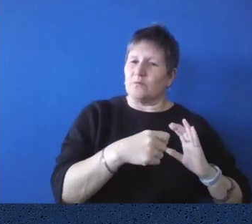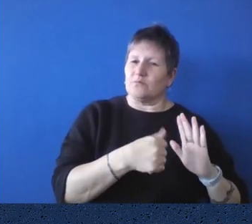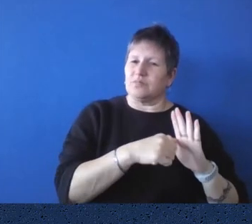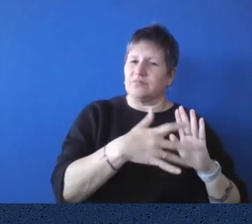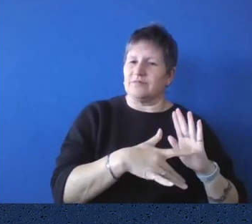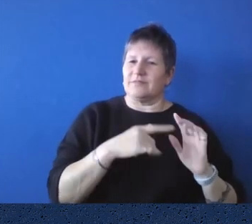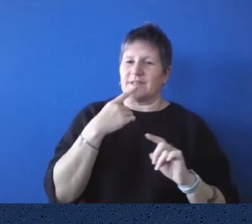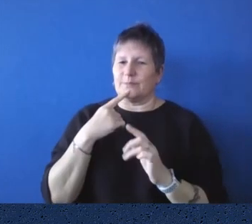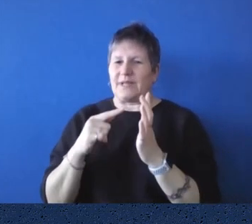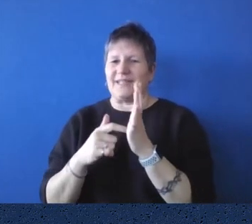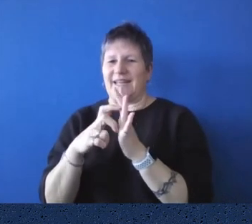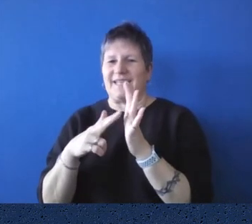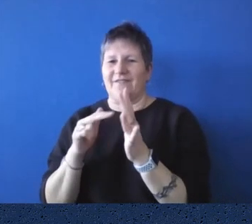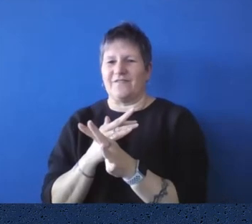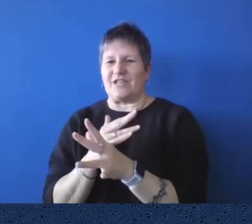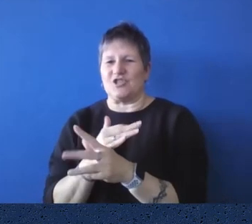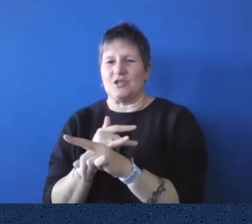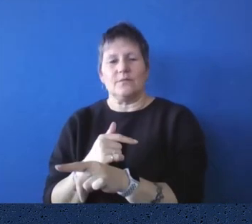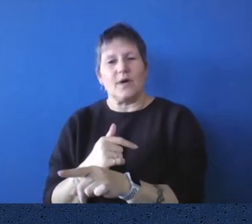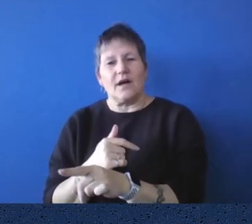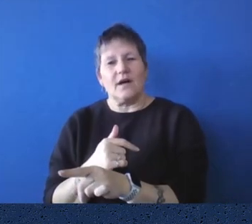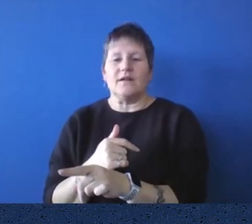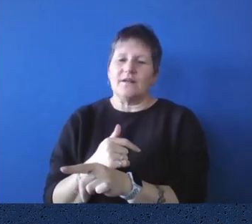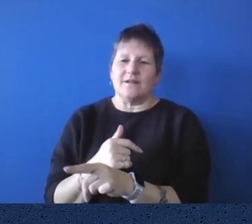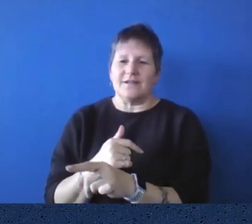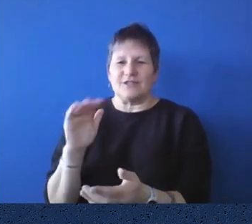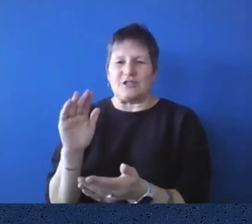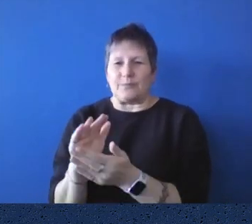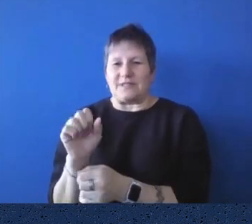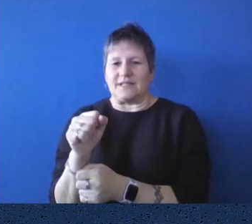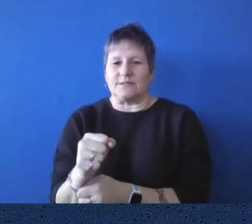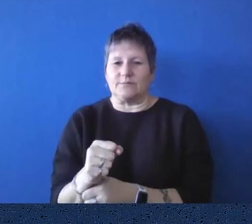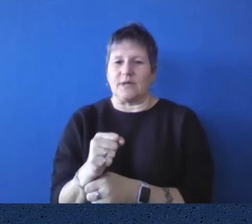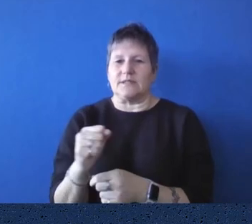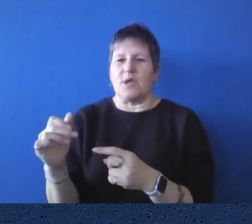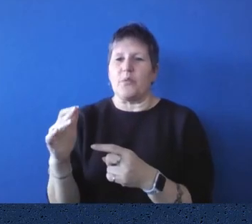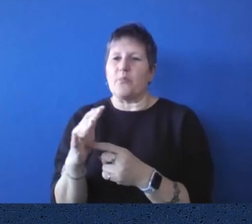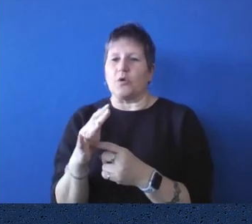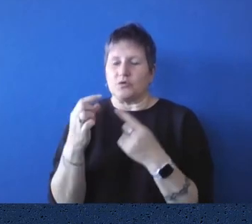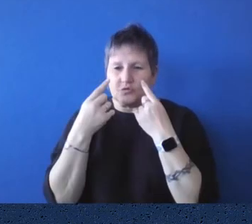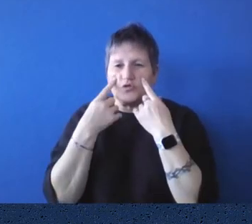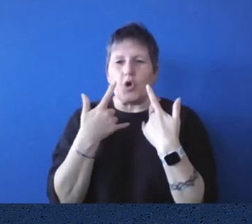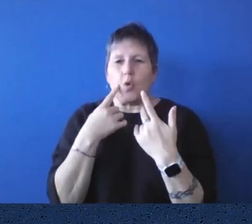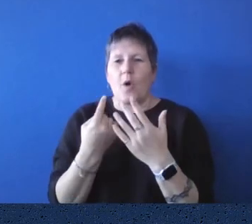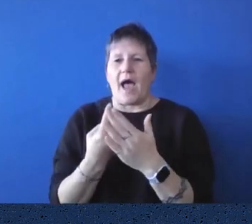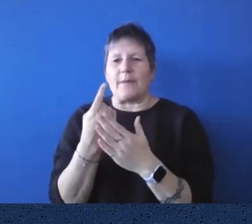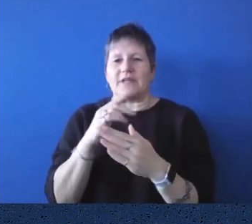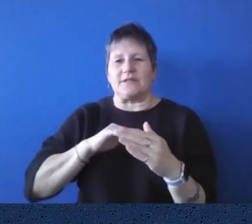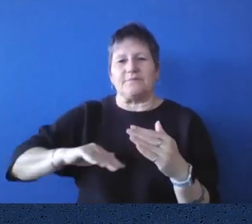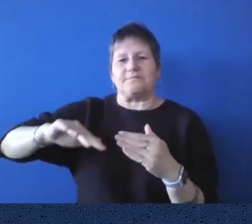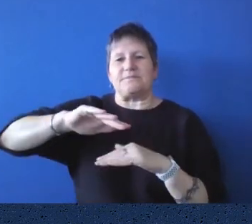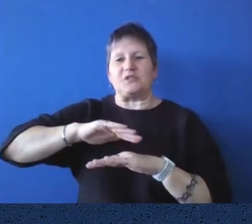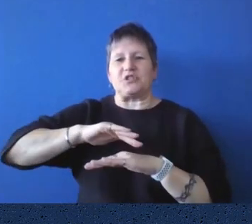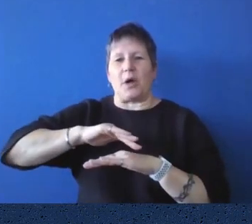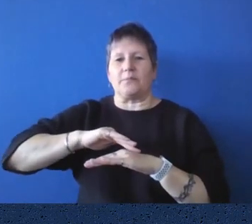are, they all hold equal, uh, significance and importance. It's, there's, there's storytelling